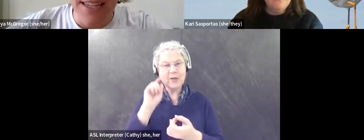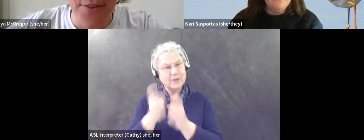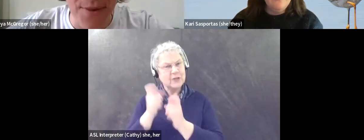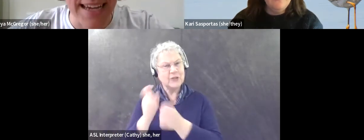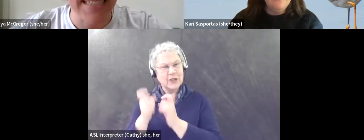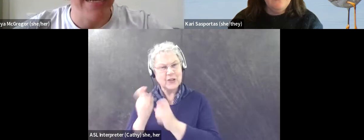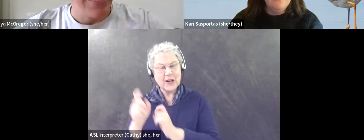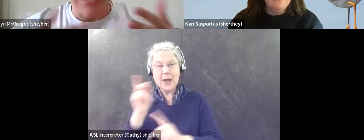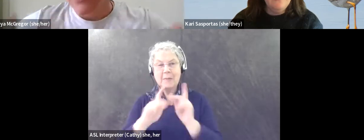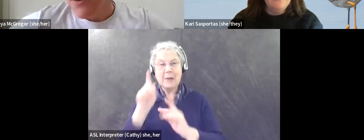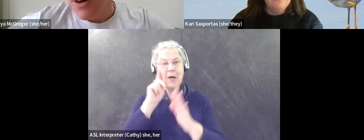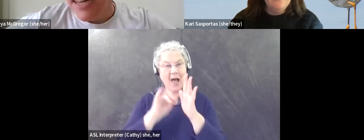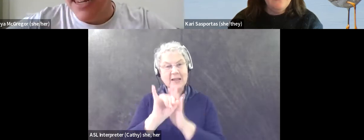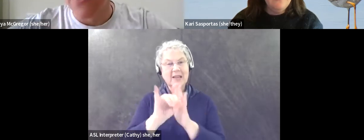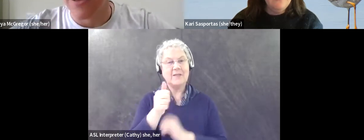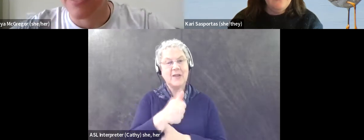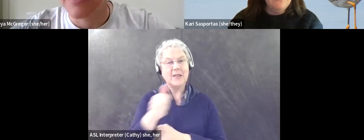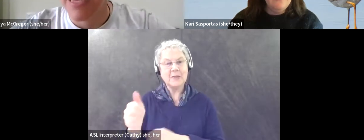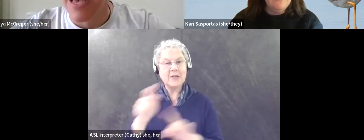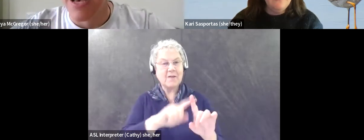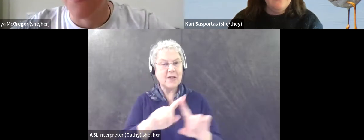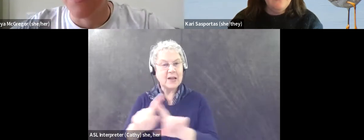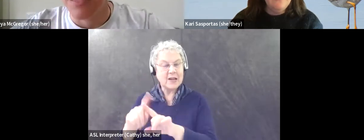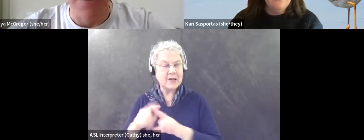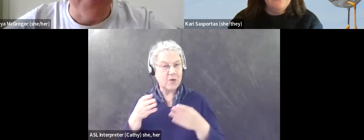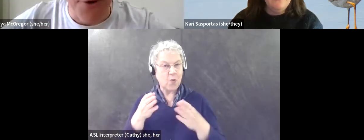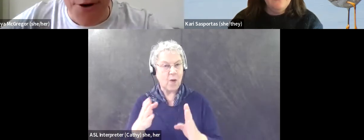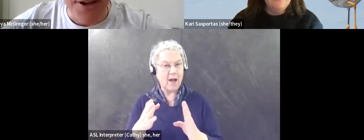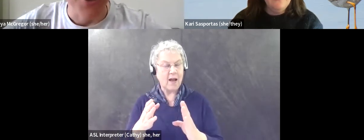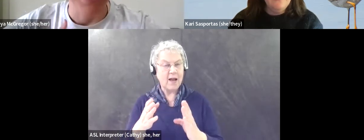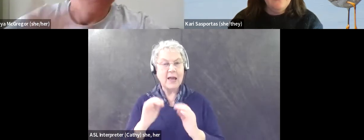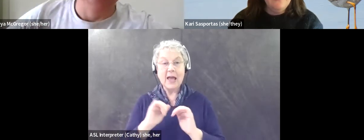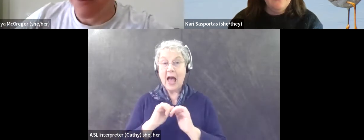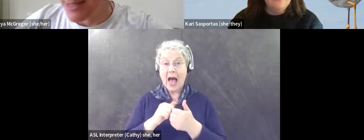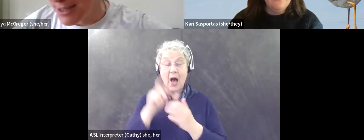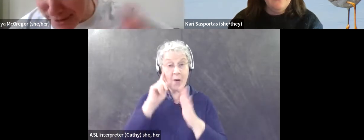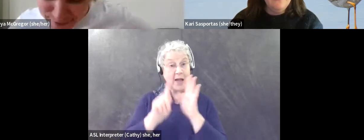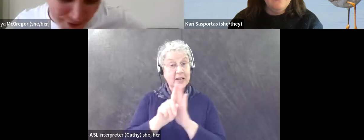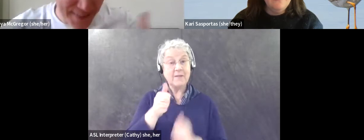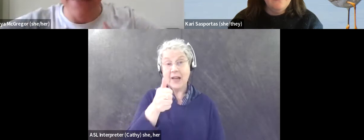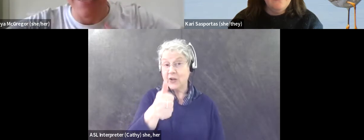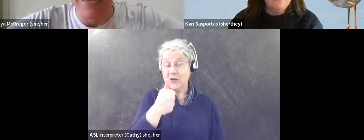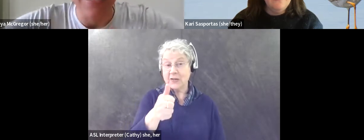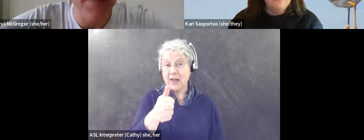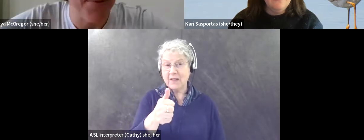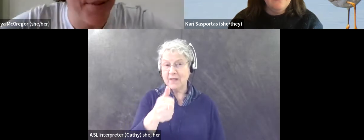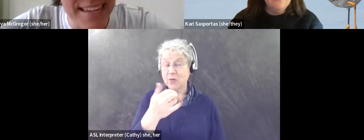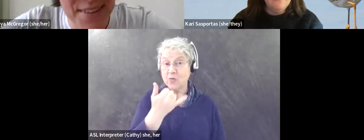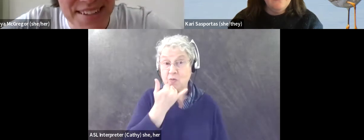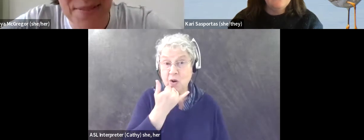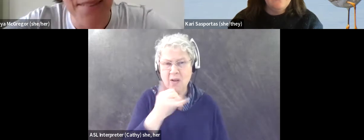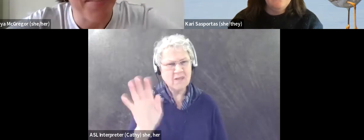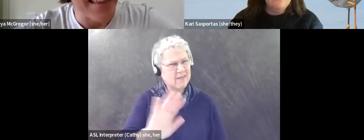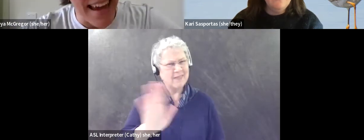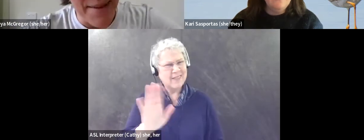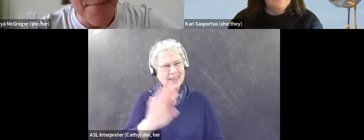identify in different ways and how someone identifies can't be wrong. You can't say someone's doing it wrong, but they can, people are allowed